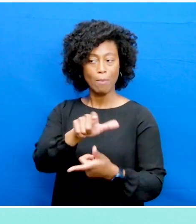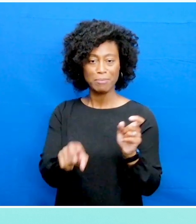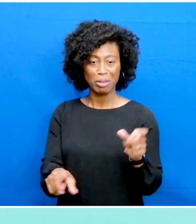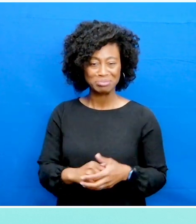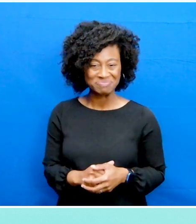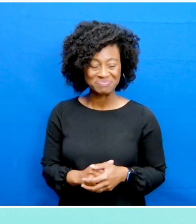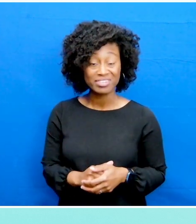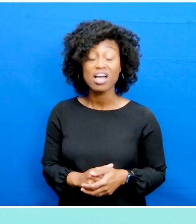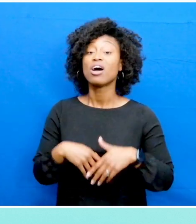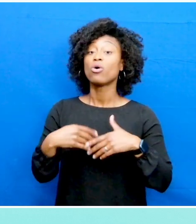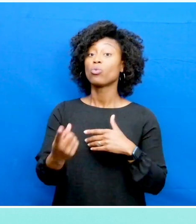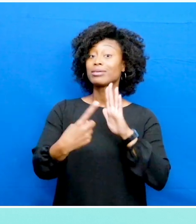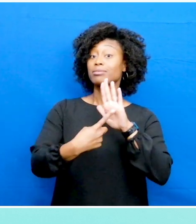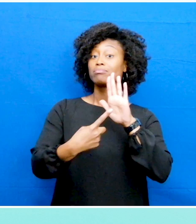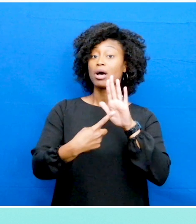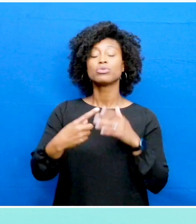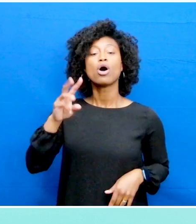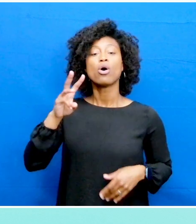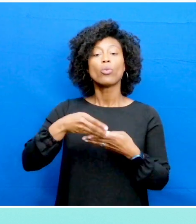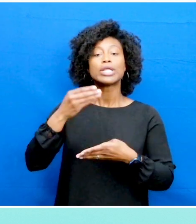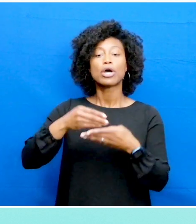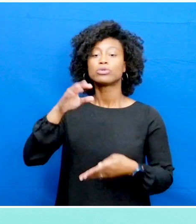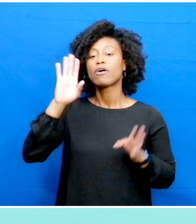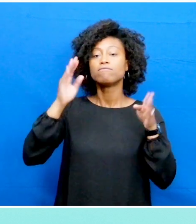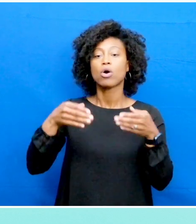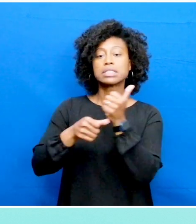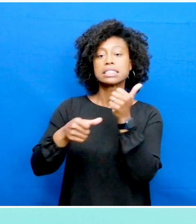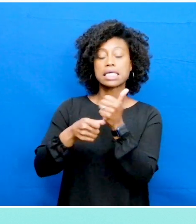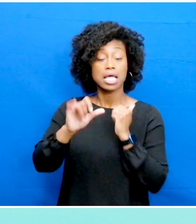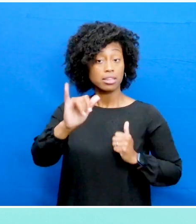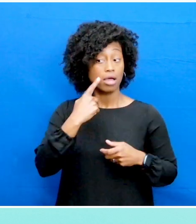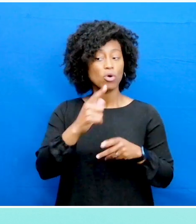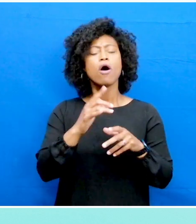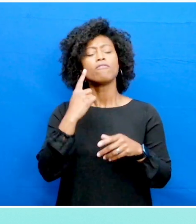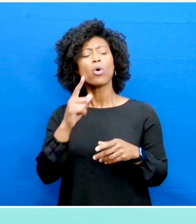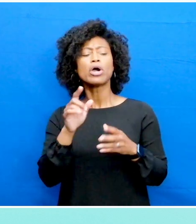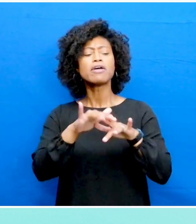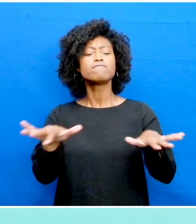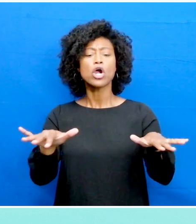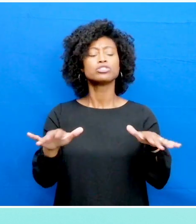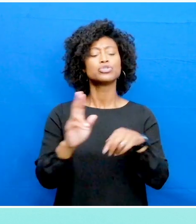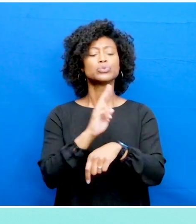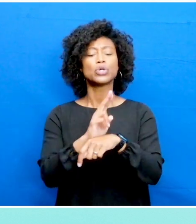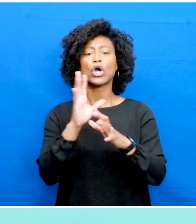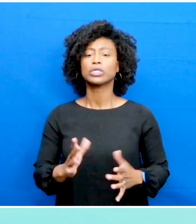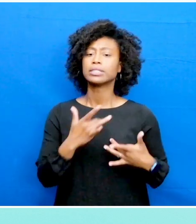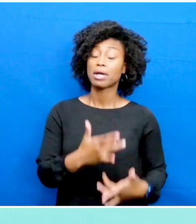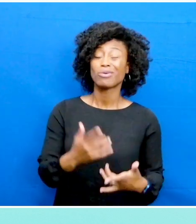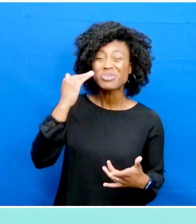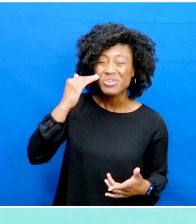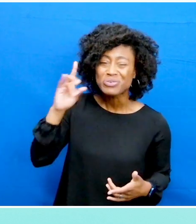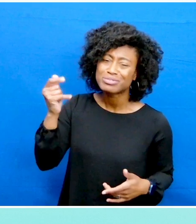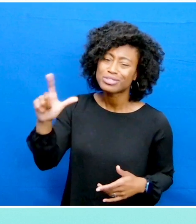of inclusive design in action is Windows Focus Assist, which caters to a diverse user base. We all know the digital